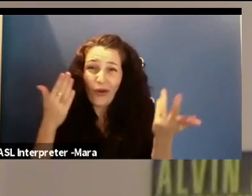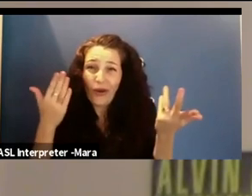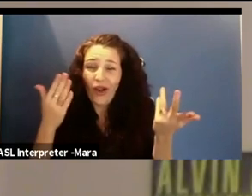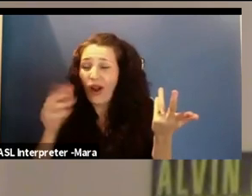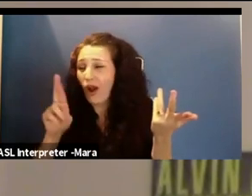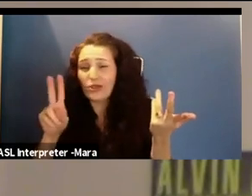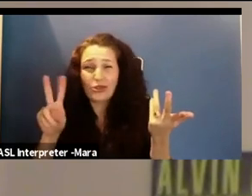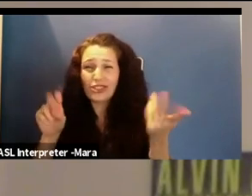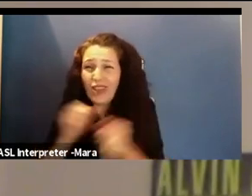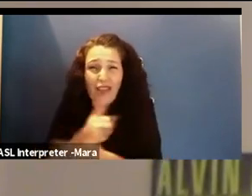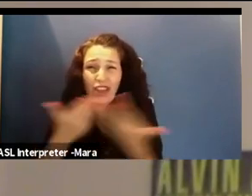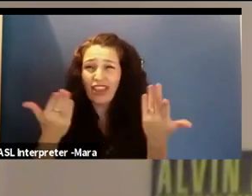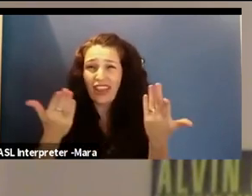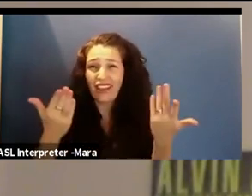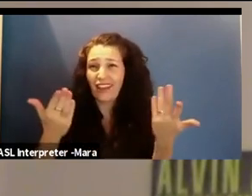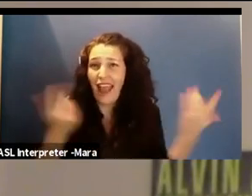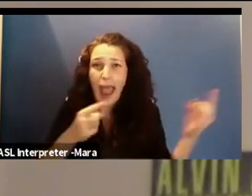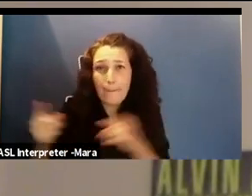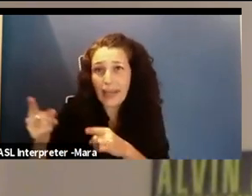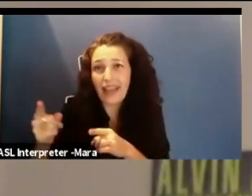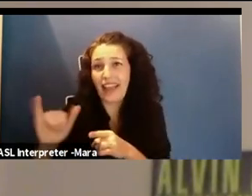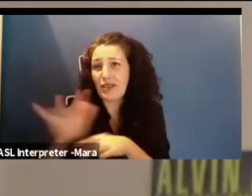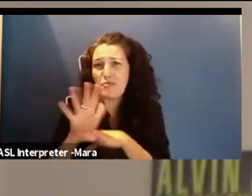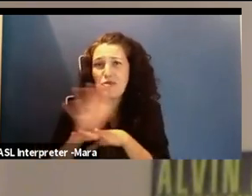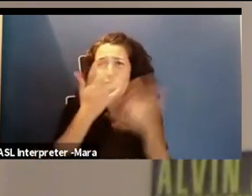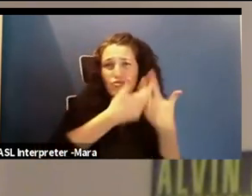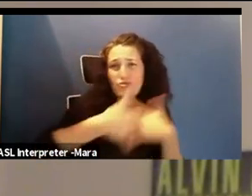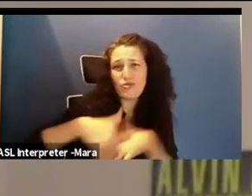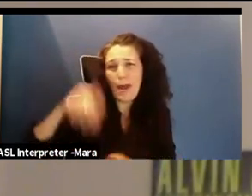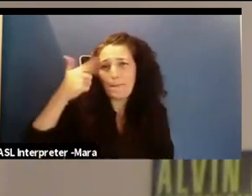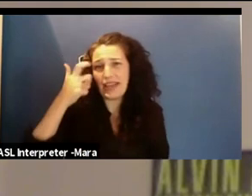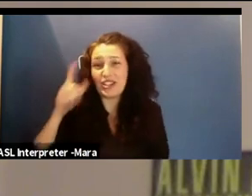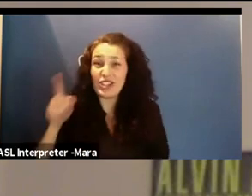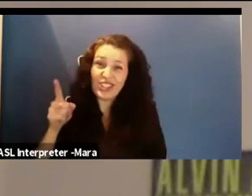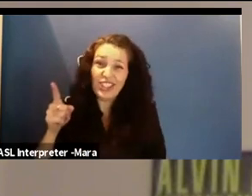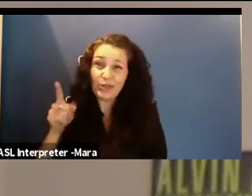though she's fictional, I still appreciate a CS woman that can save the world.